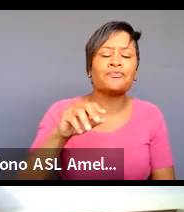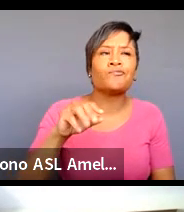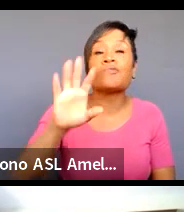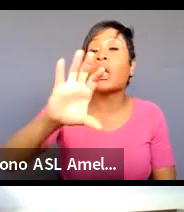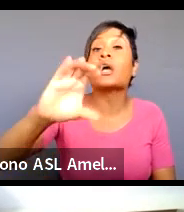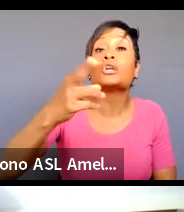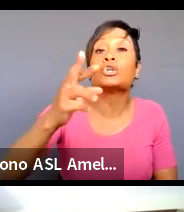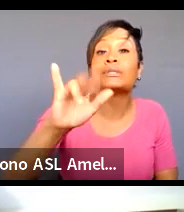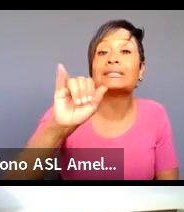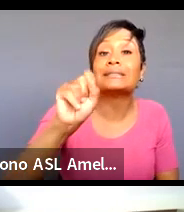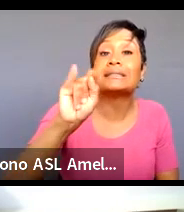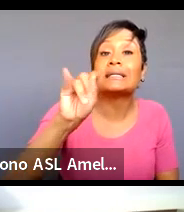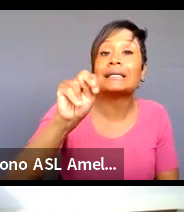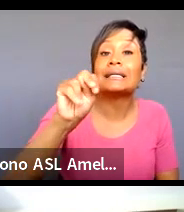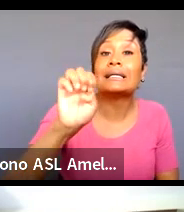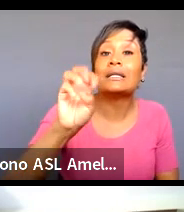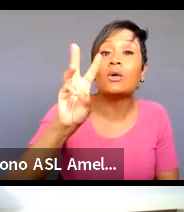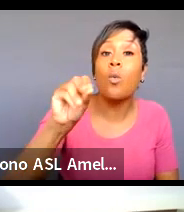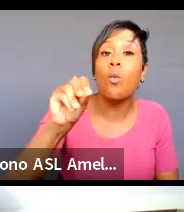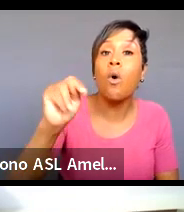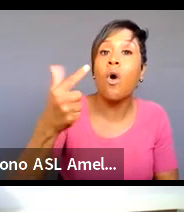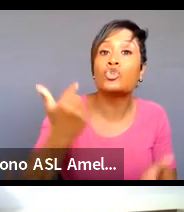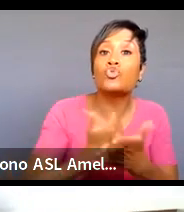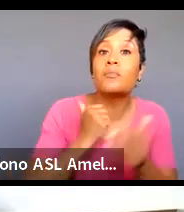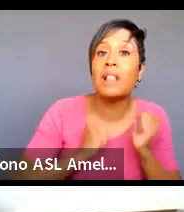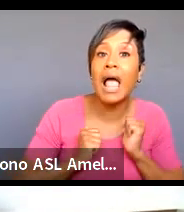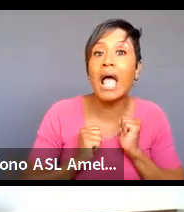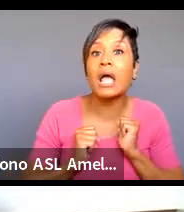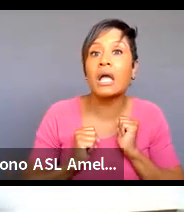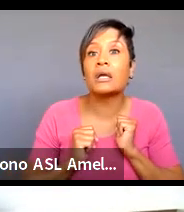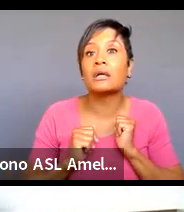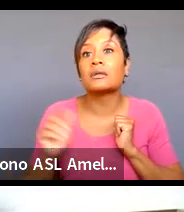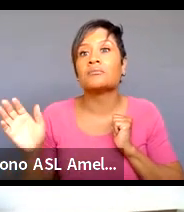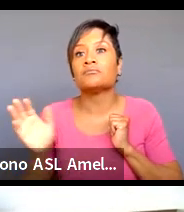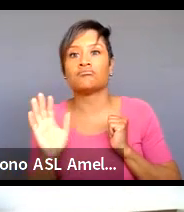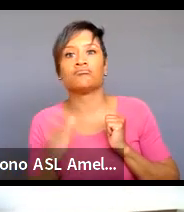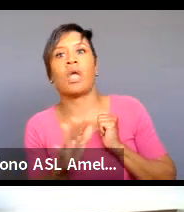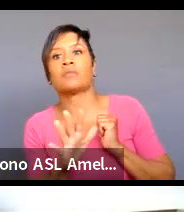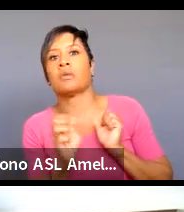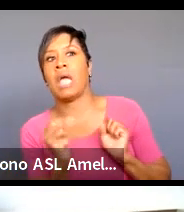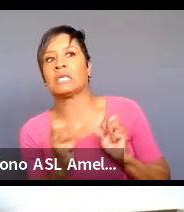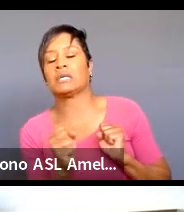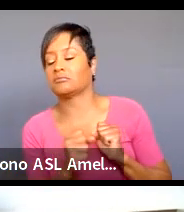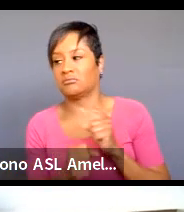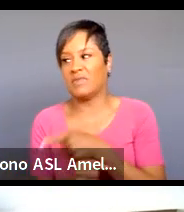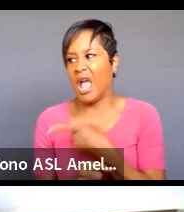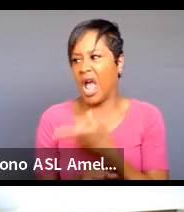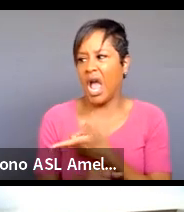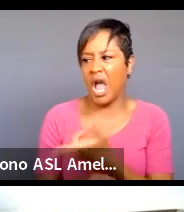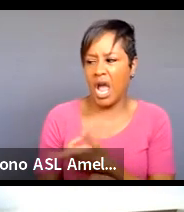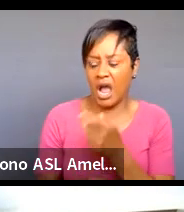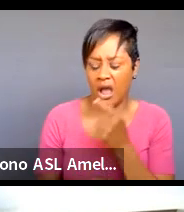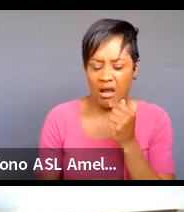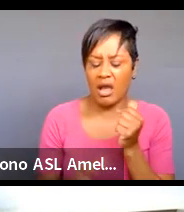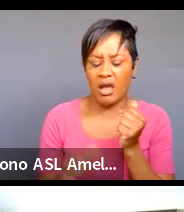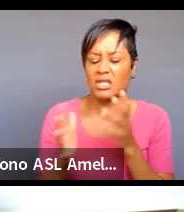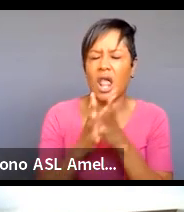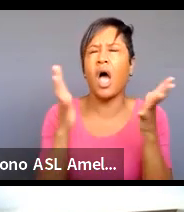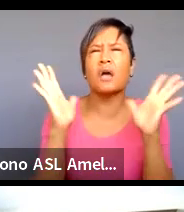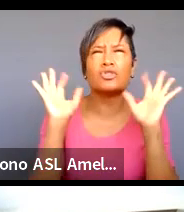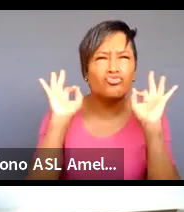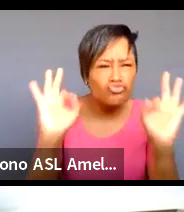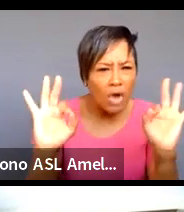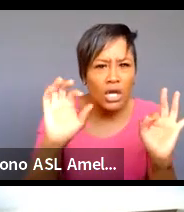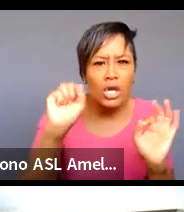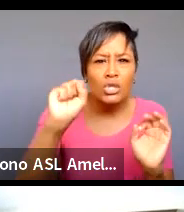oh that's amazing yeah yeah you know there's there's so much great solo work by